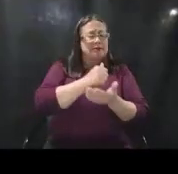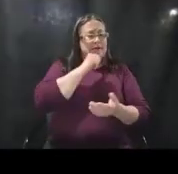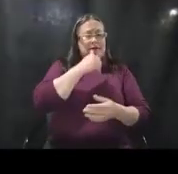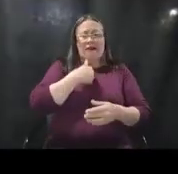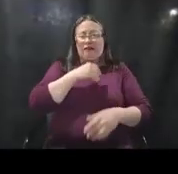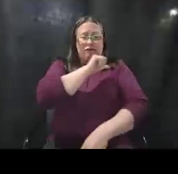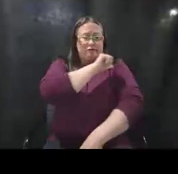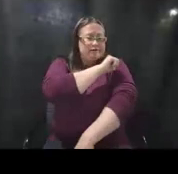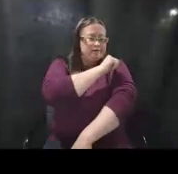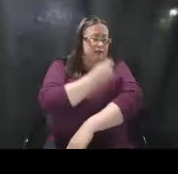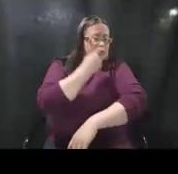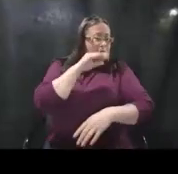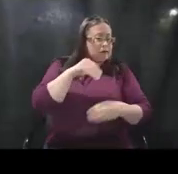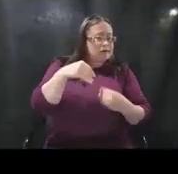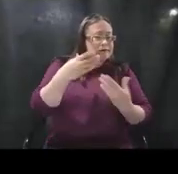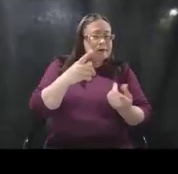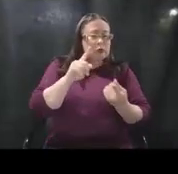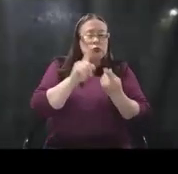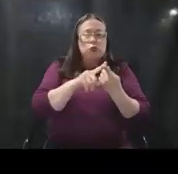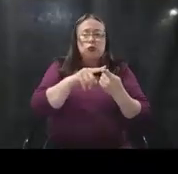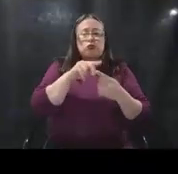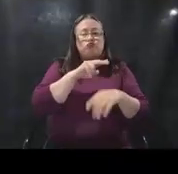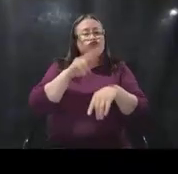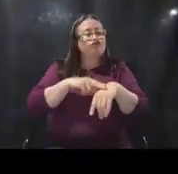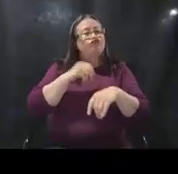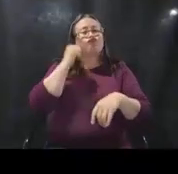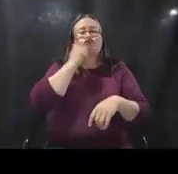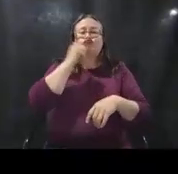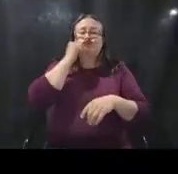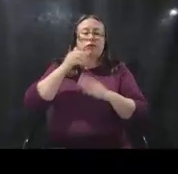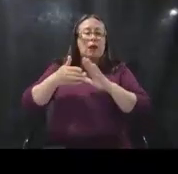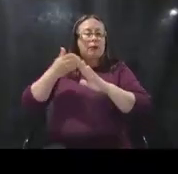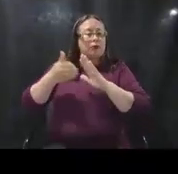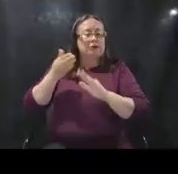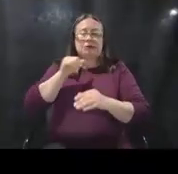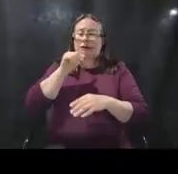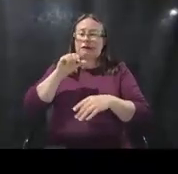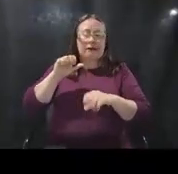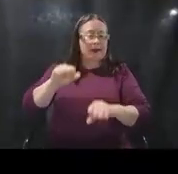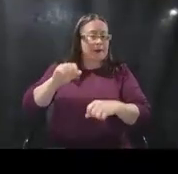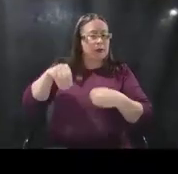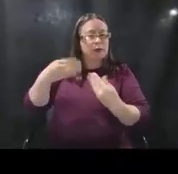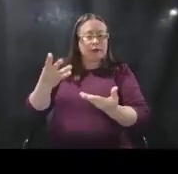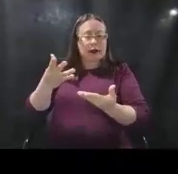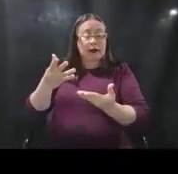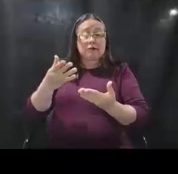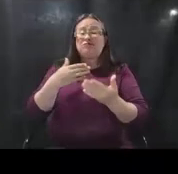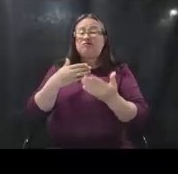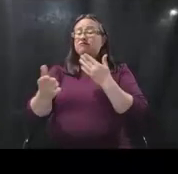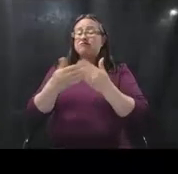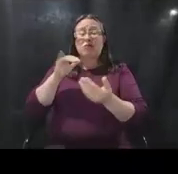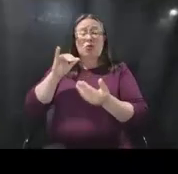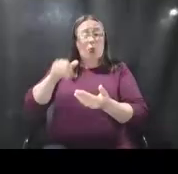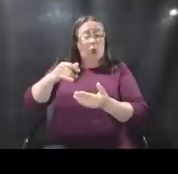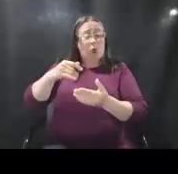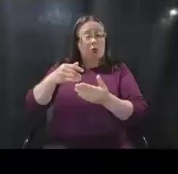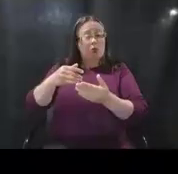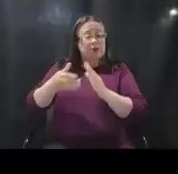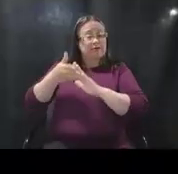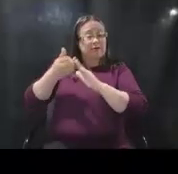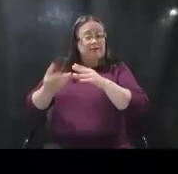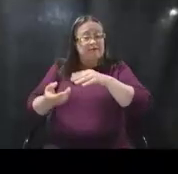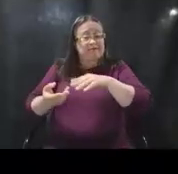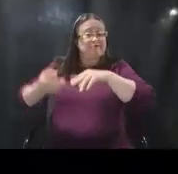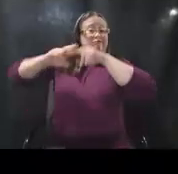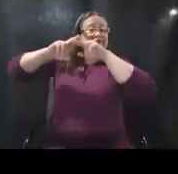to provide funding for normal day to day operations, even if those operational costs have increased because